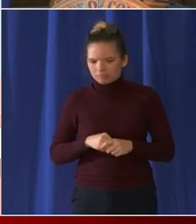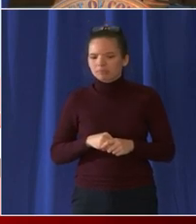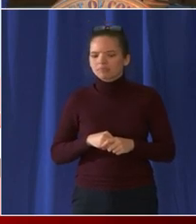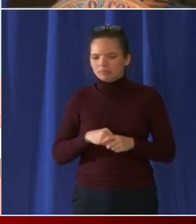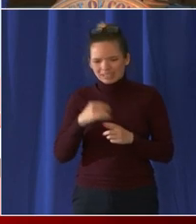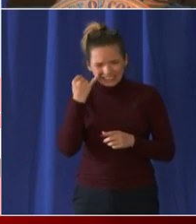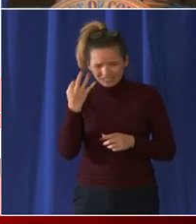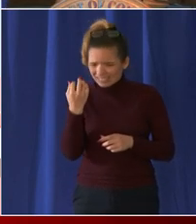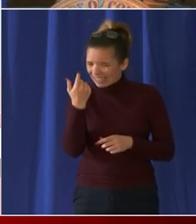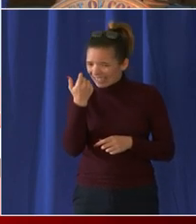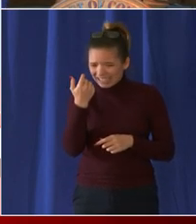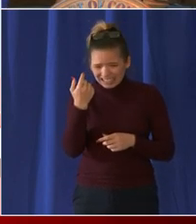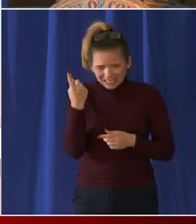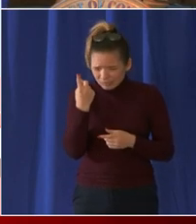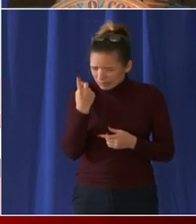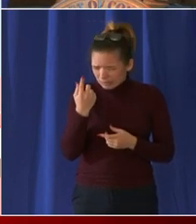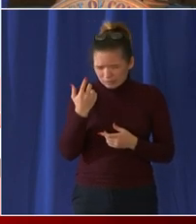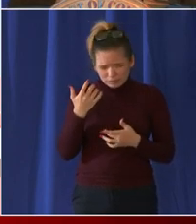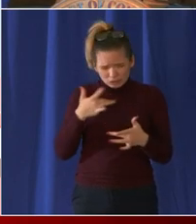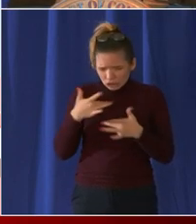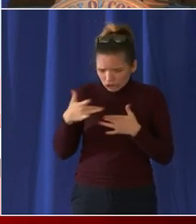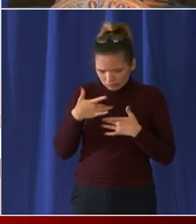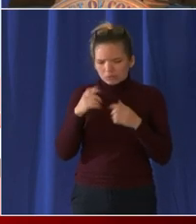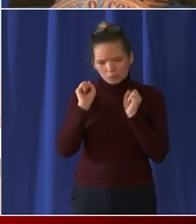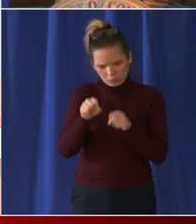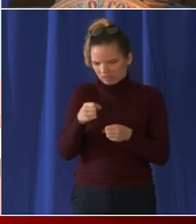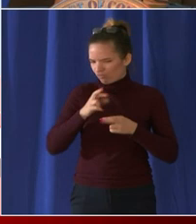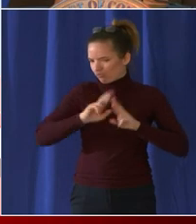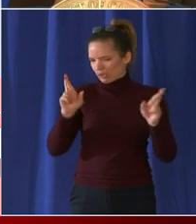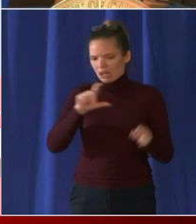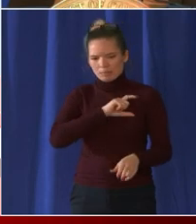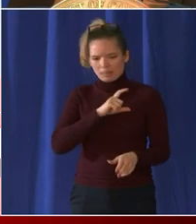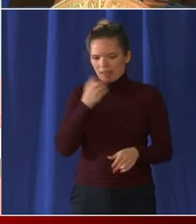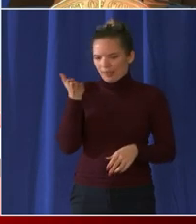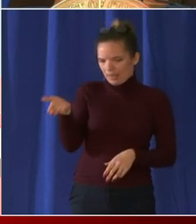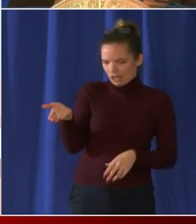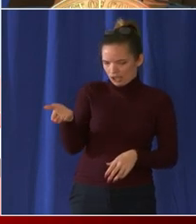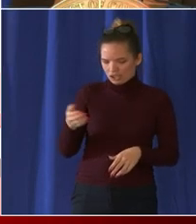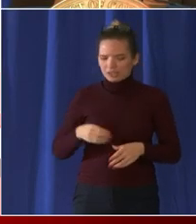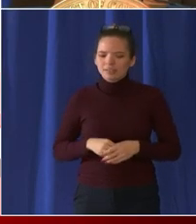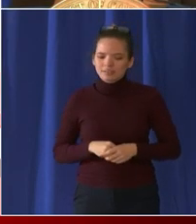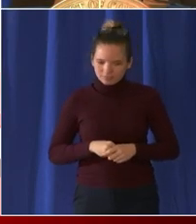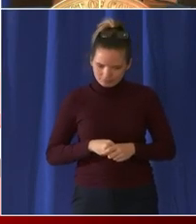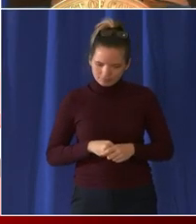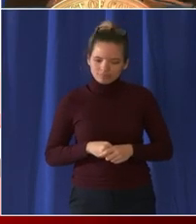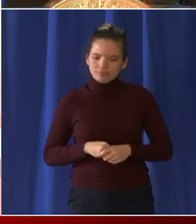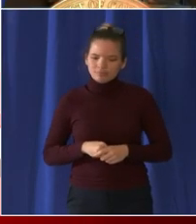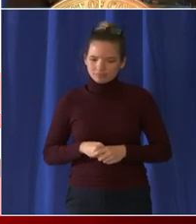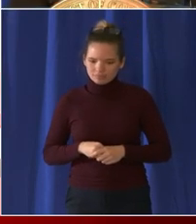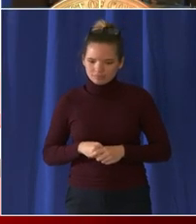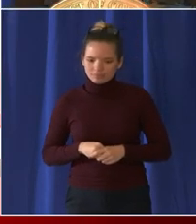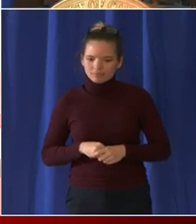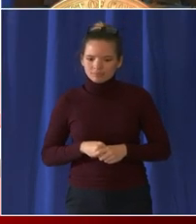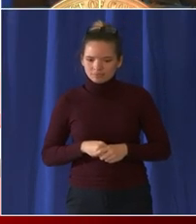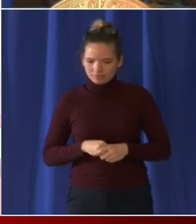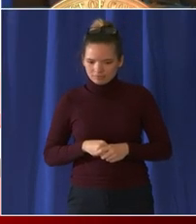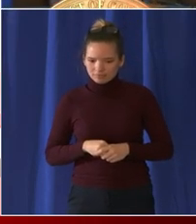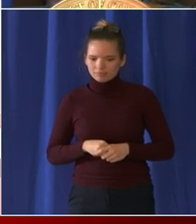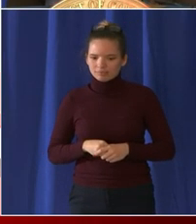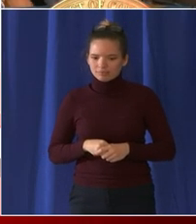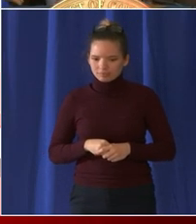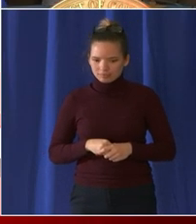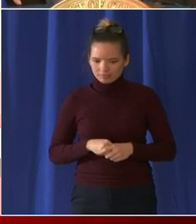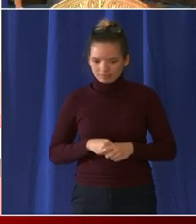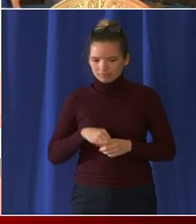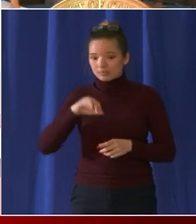um this week you will remember the morning after January 6th we held a briefing uh here